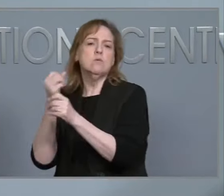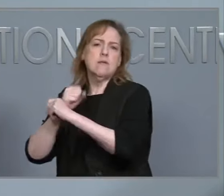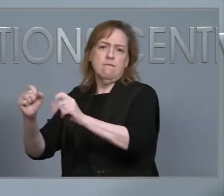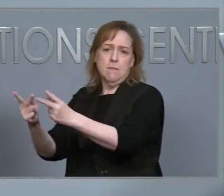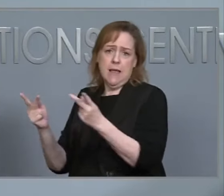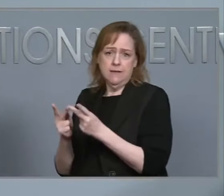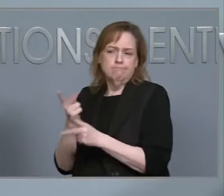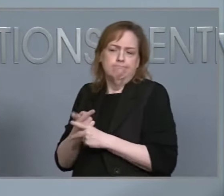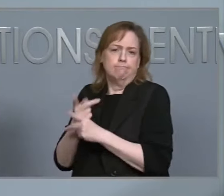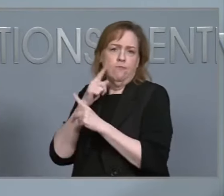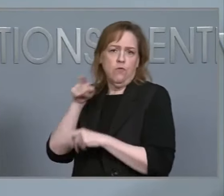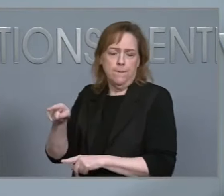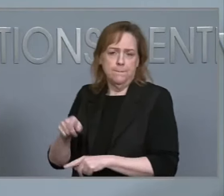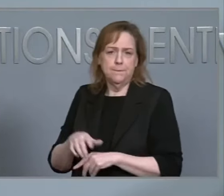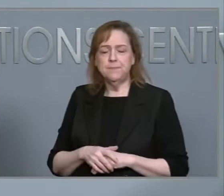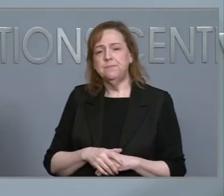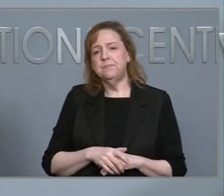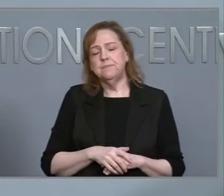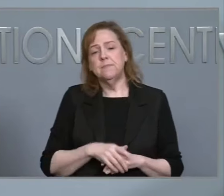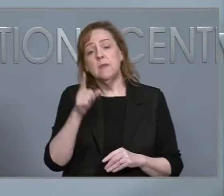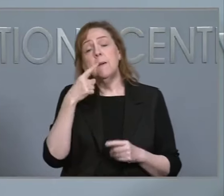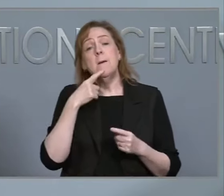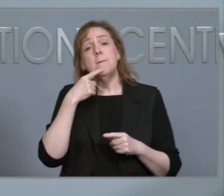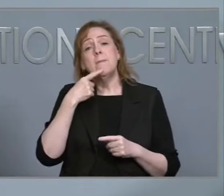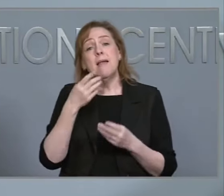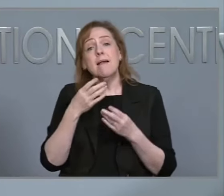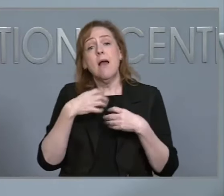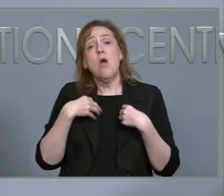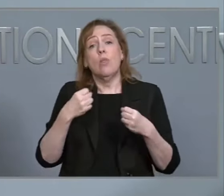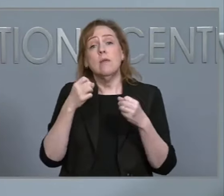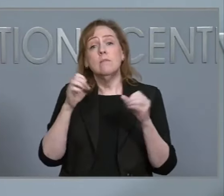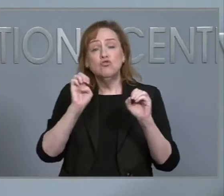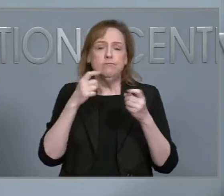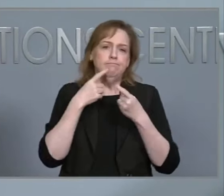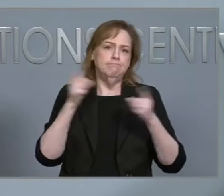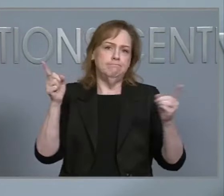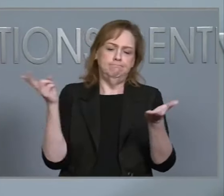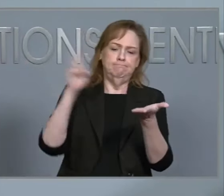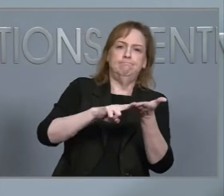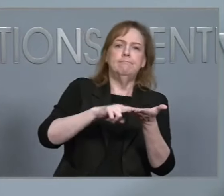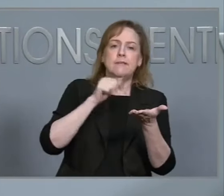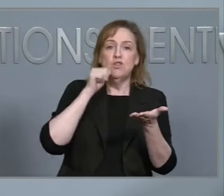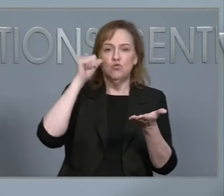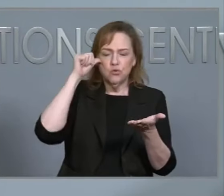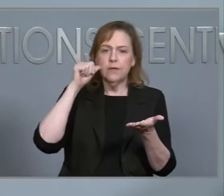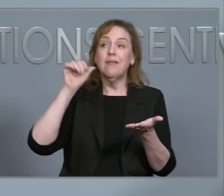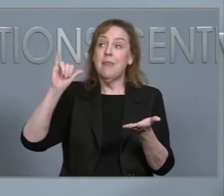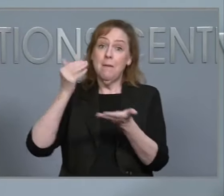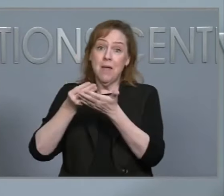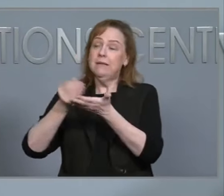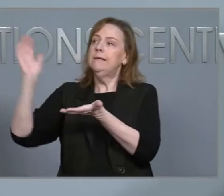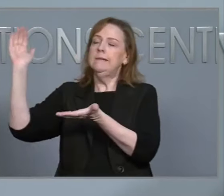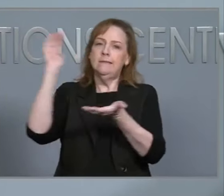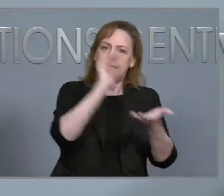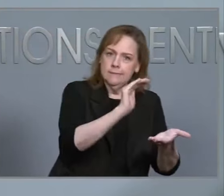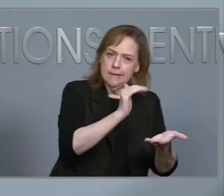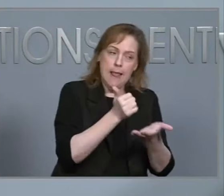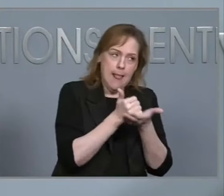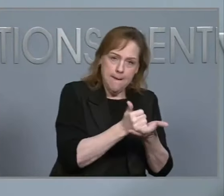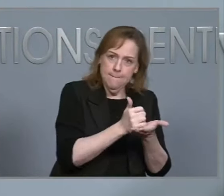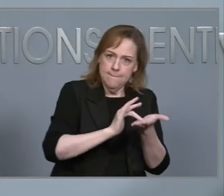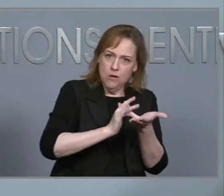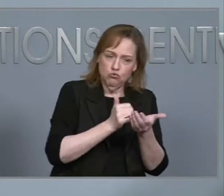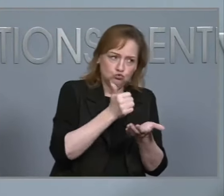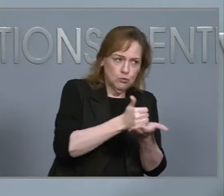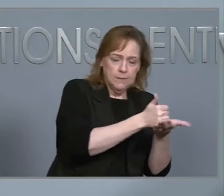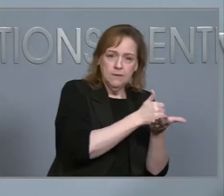health emergency declared for North Carolina yesterday to assist in facilitating medical treatment within impacted communities and to remove barriers